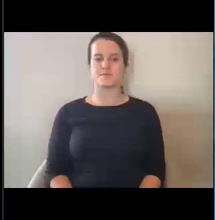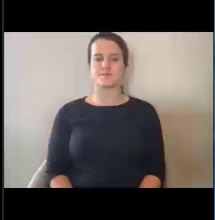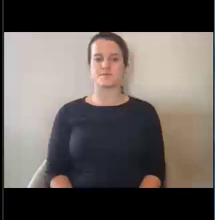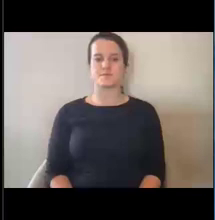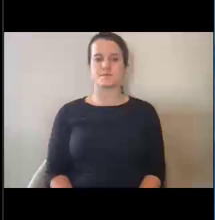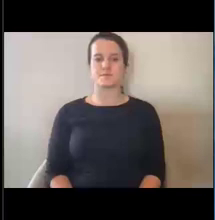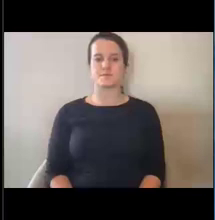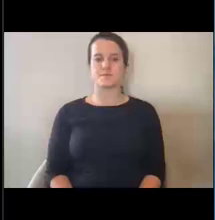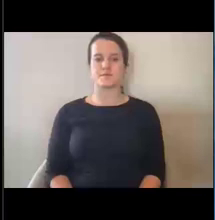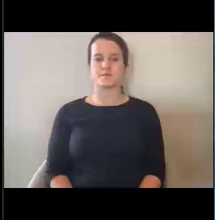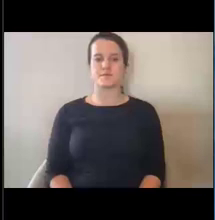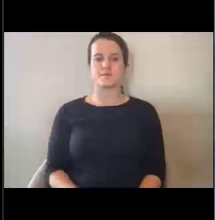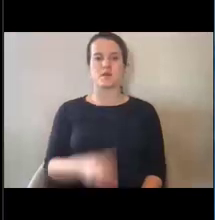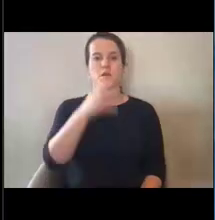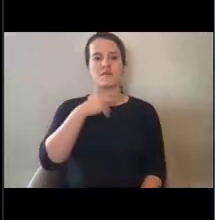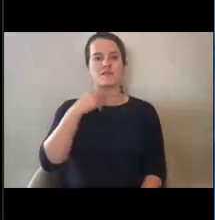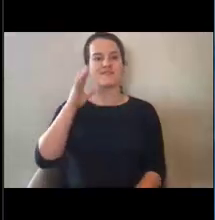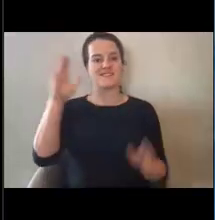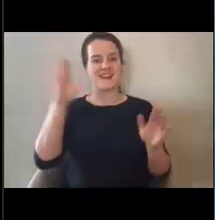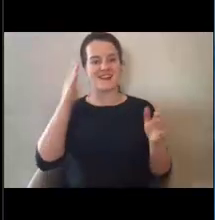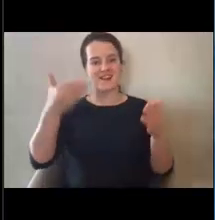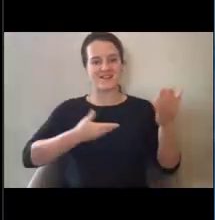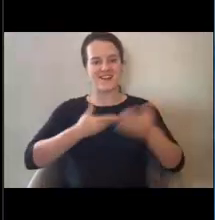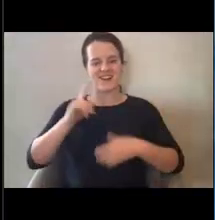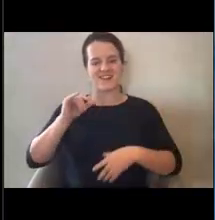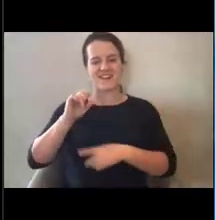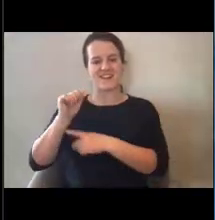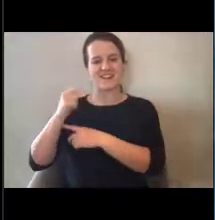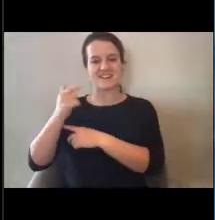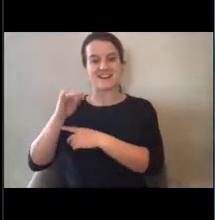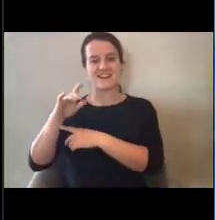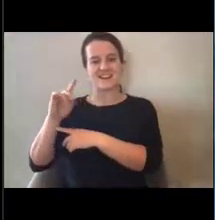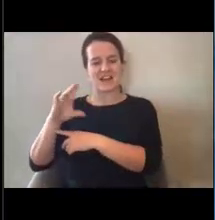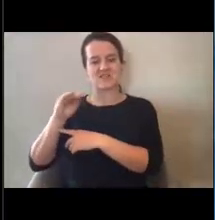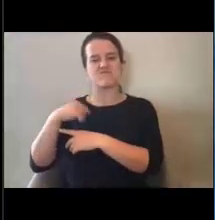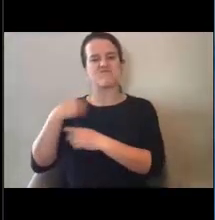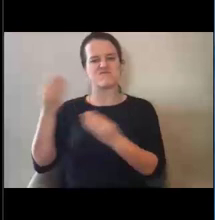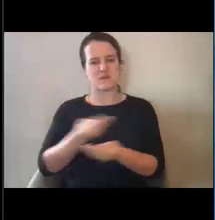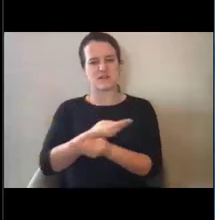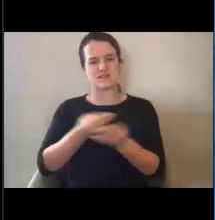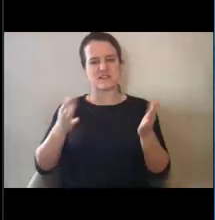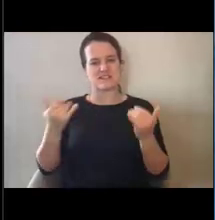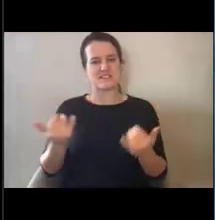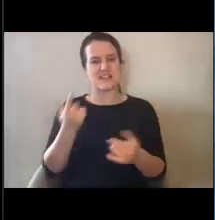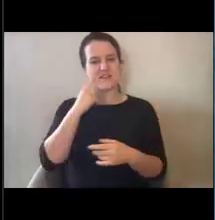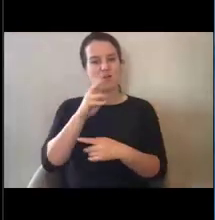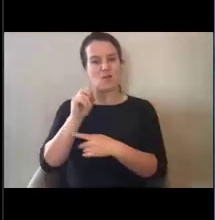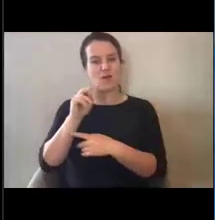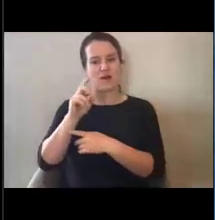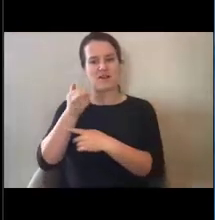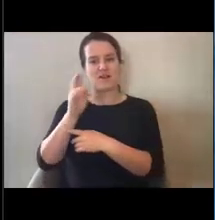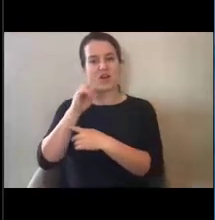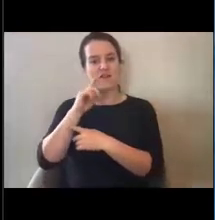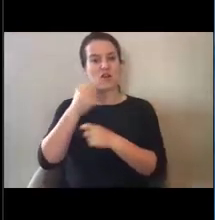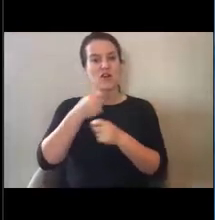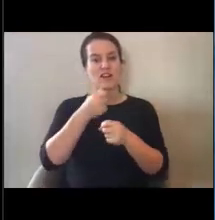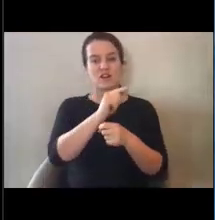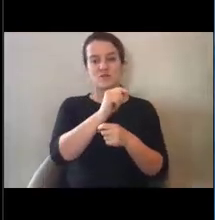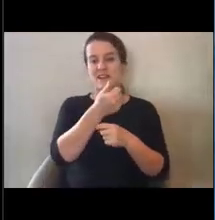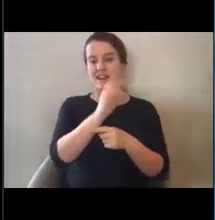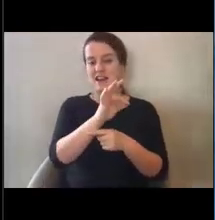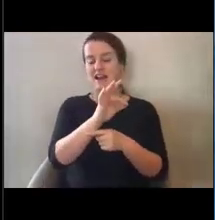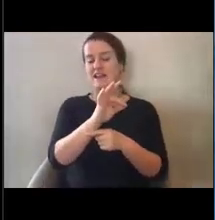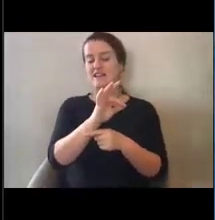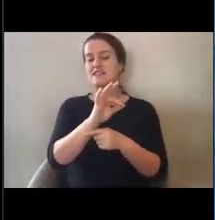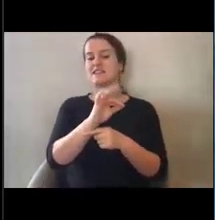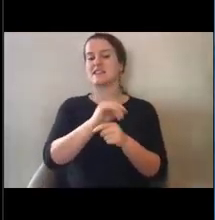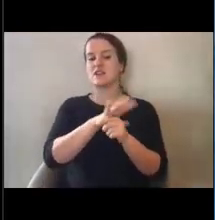Hello and welcome. My name is Lisa Heald and I will be facilitating today's webinar on COVID-19 policies and equity